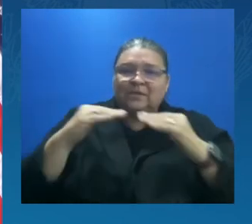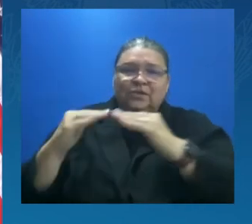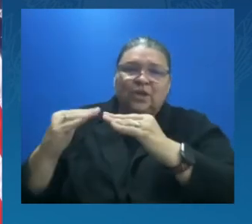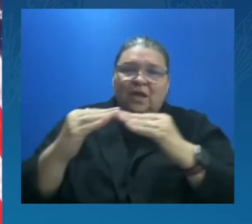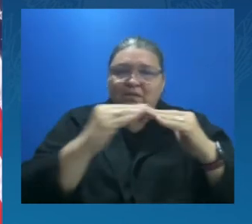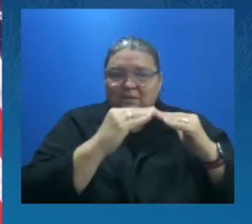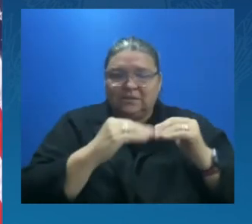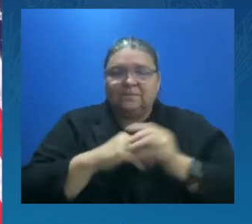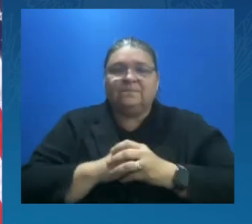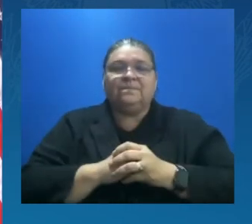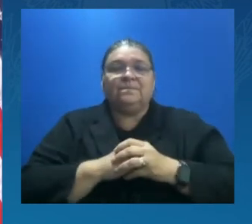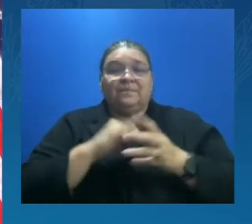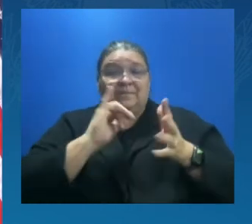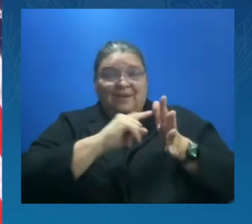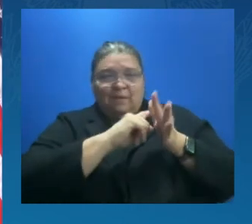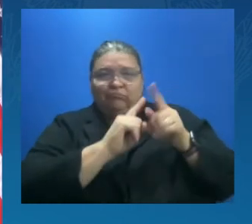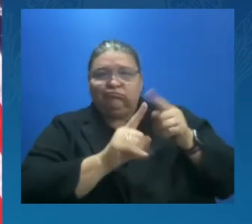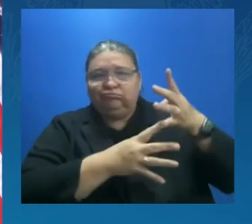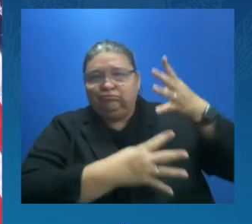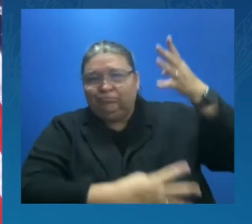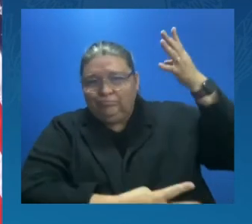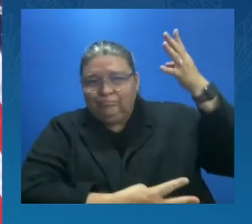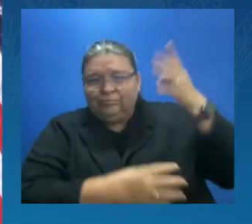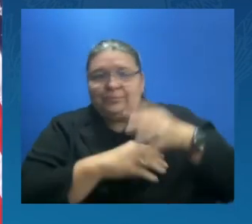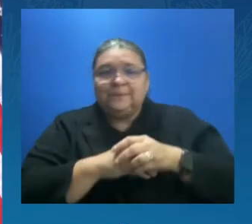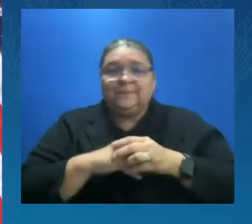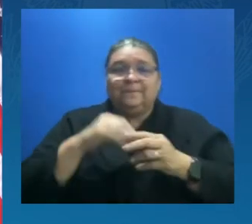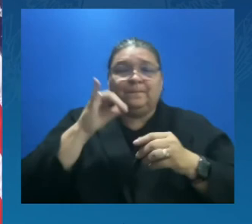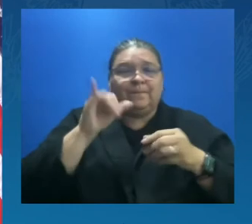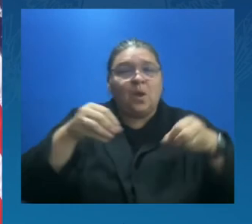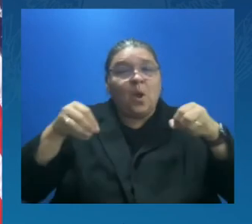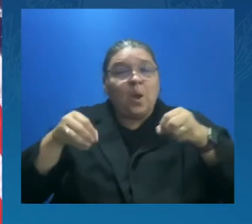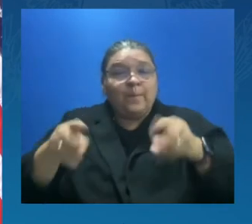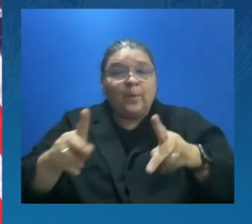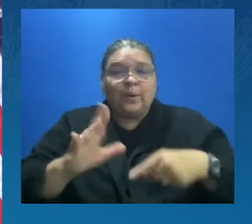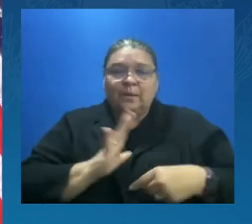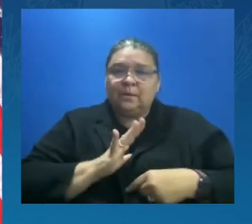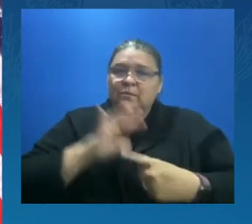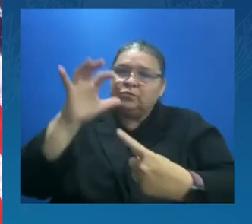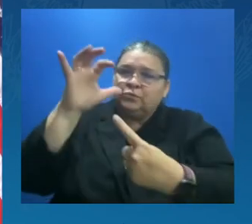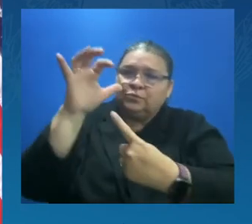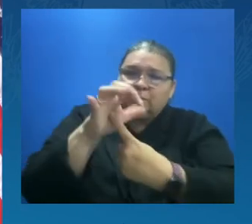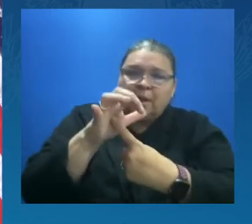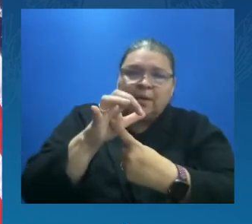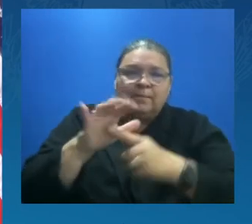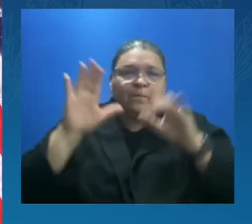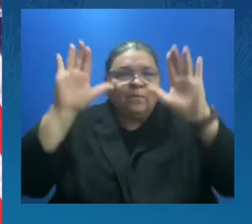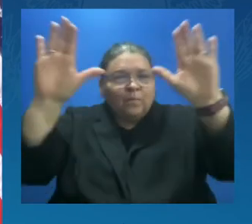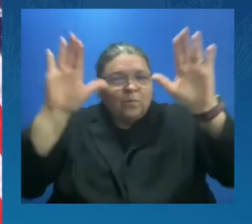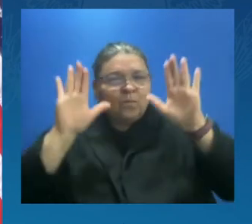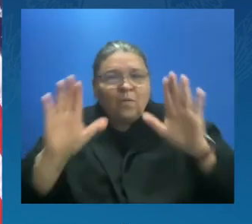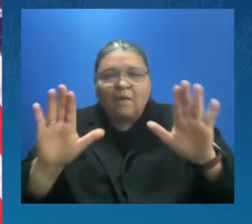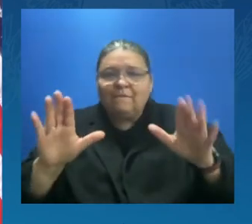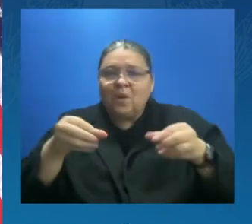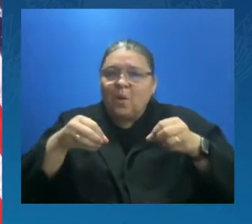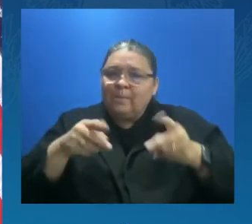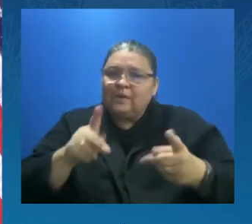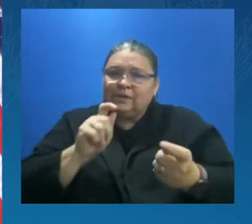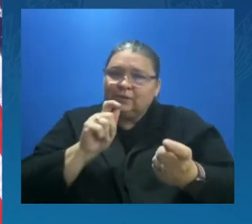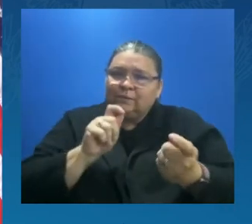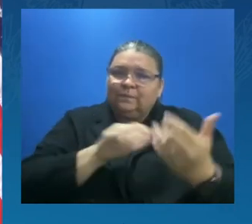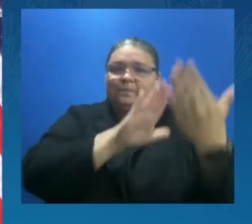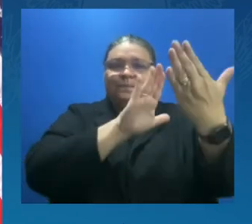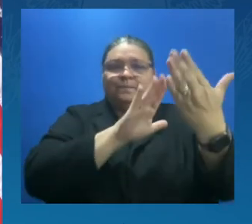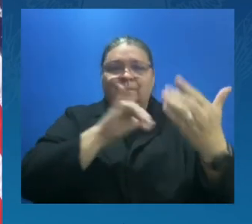to advance our fight against the climate crisis. And so, Congress, we ask that you